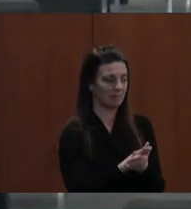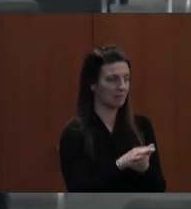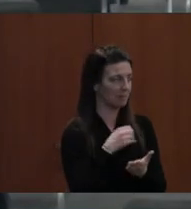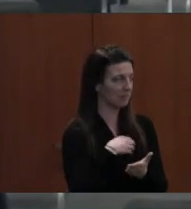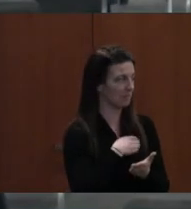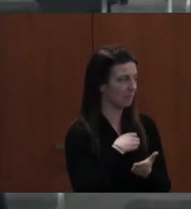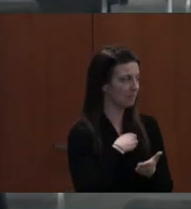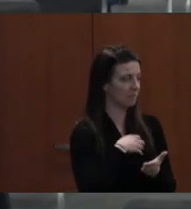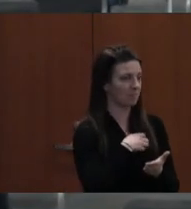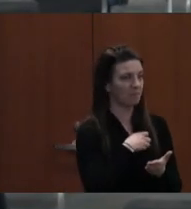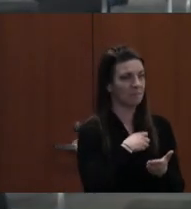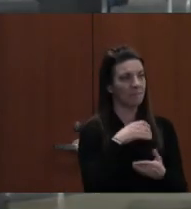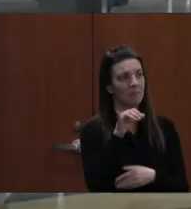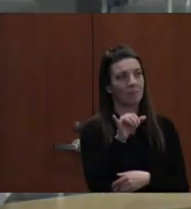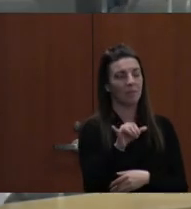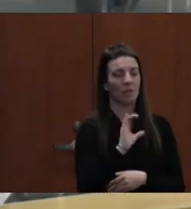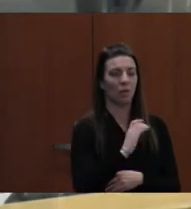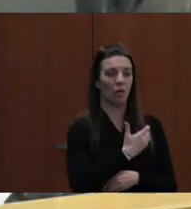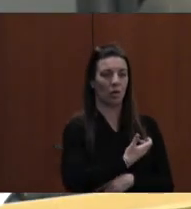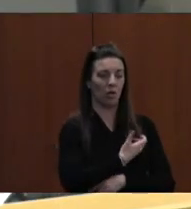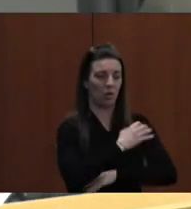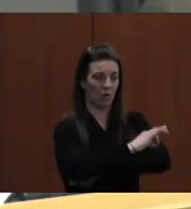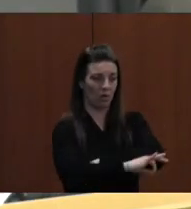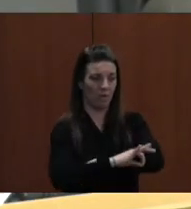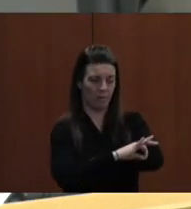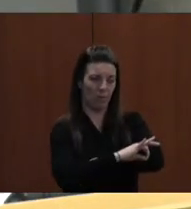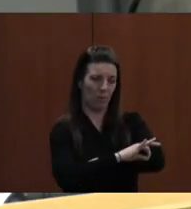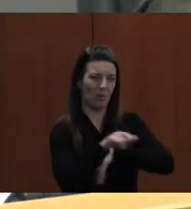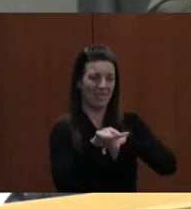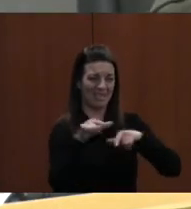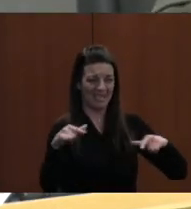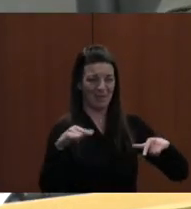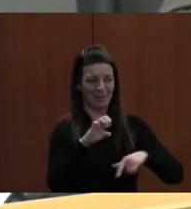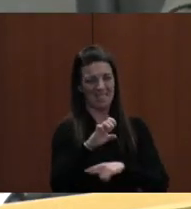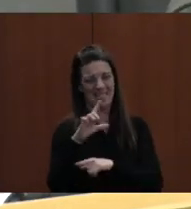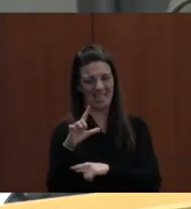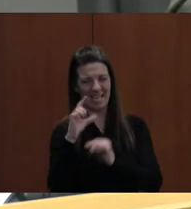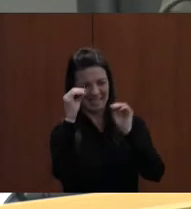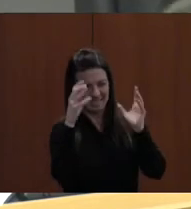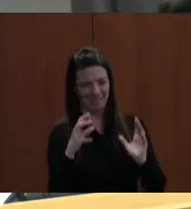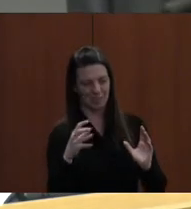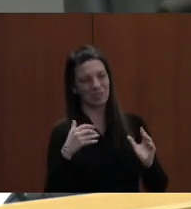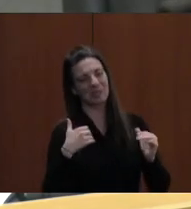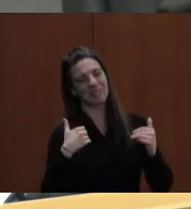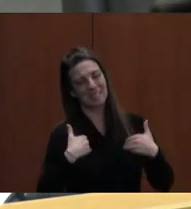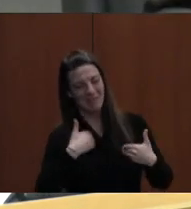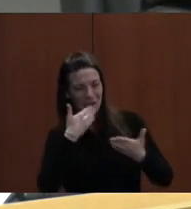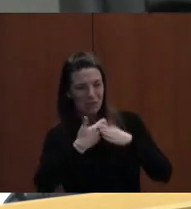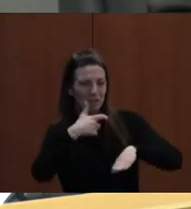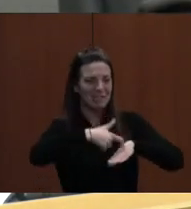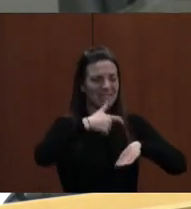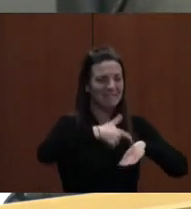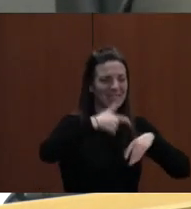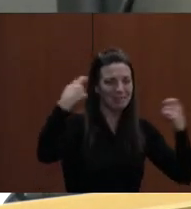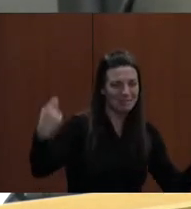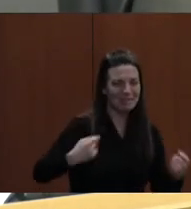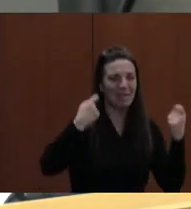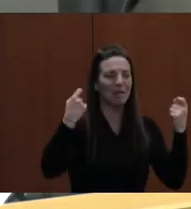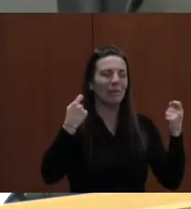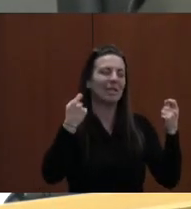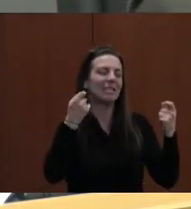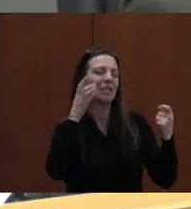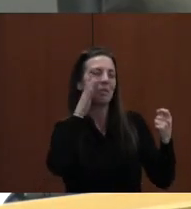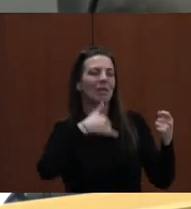Any time our foreign language or EL teachers get together, they love to have a good time, so they love to celebrate. So I'm sure they're going to love